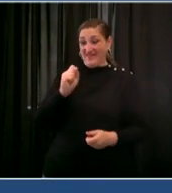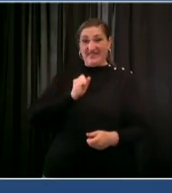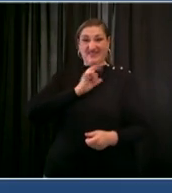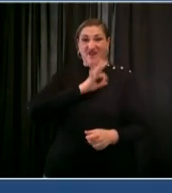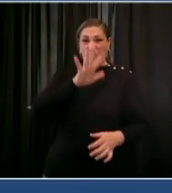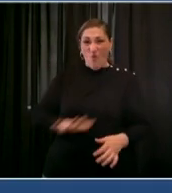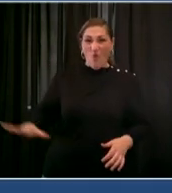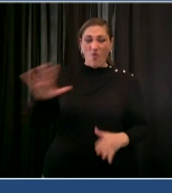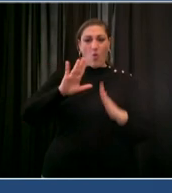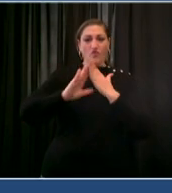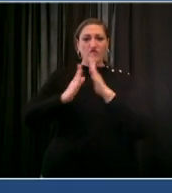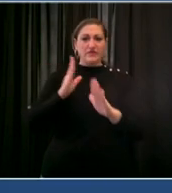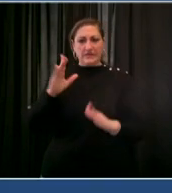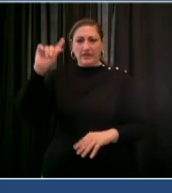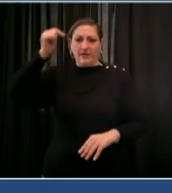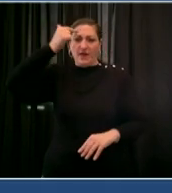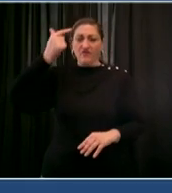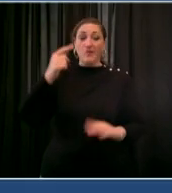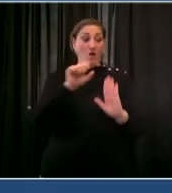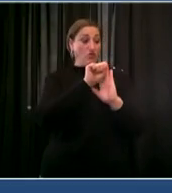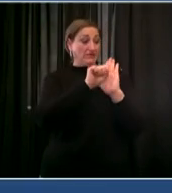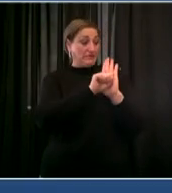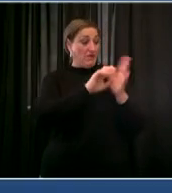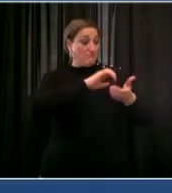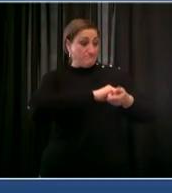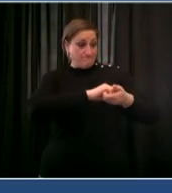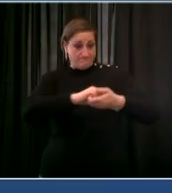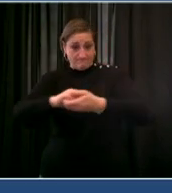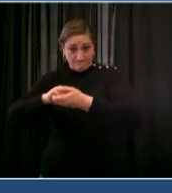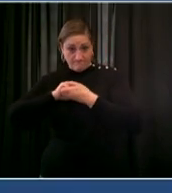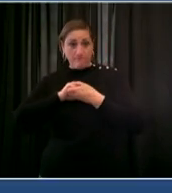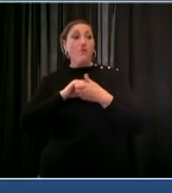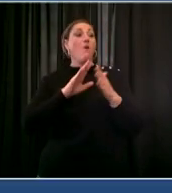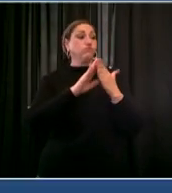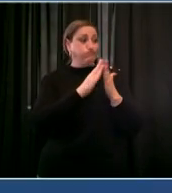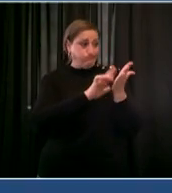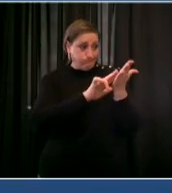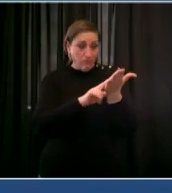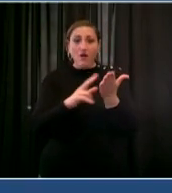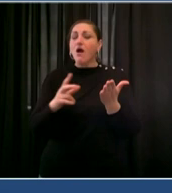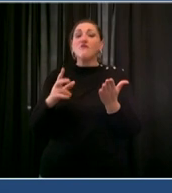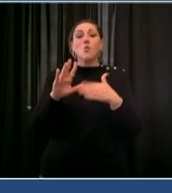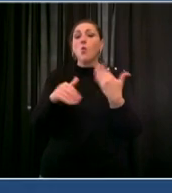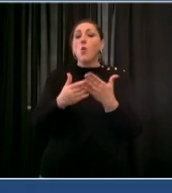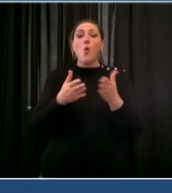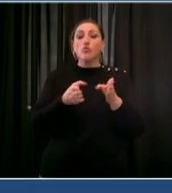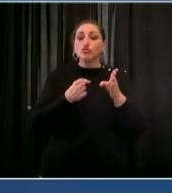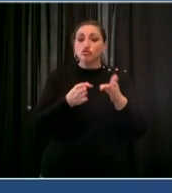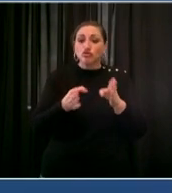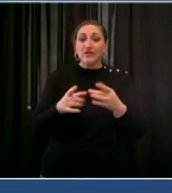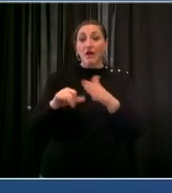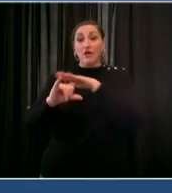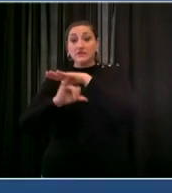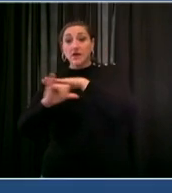state partners and the community-based groups we contract with for street and subway outreach the task force